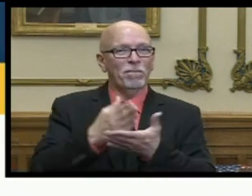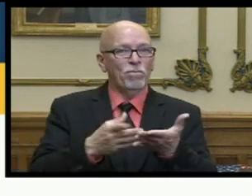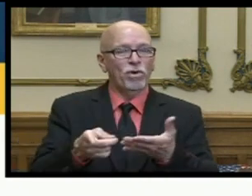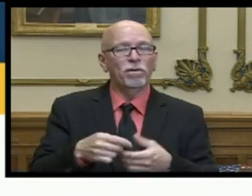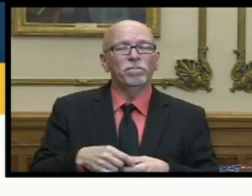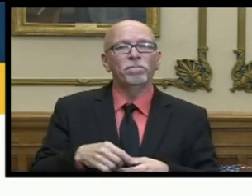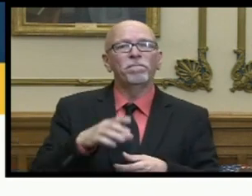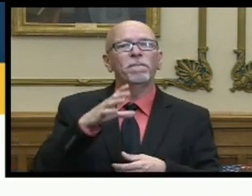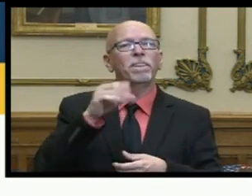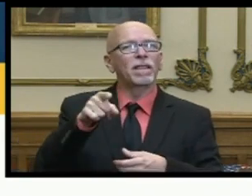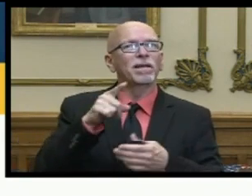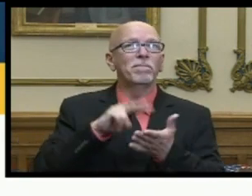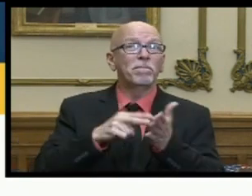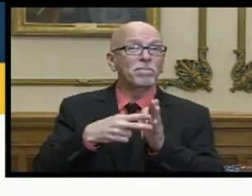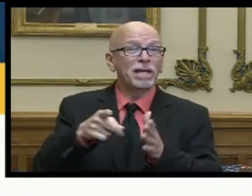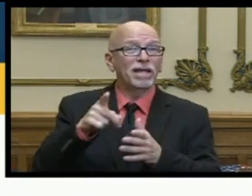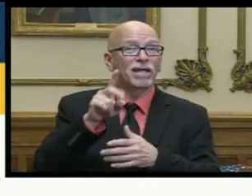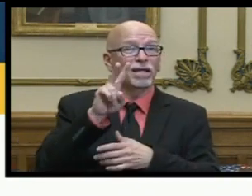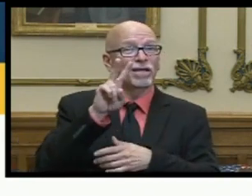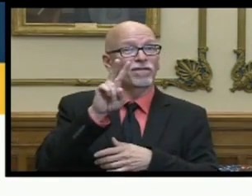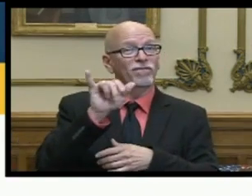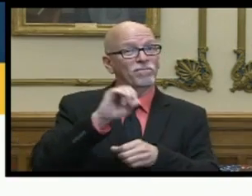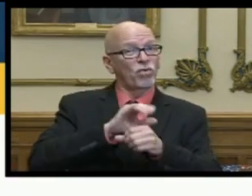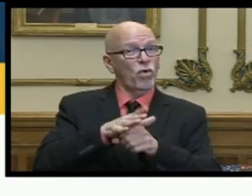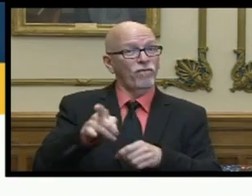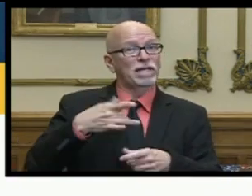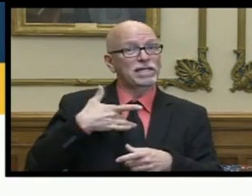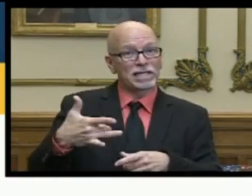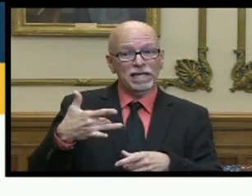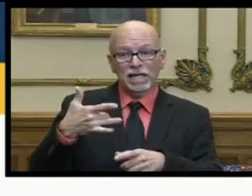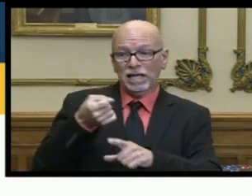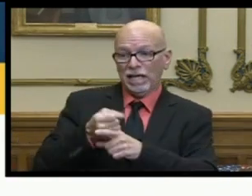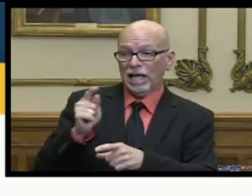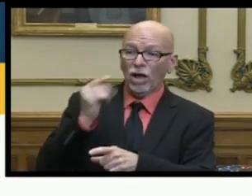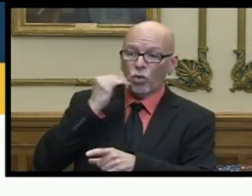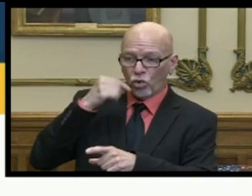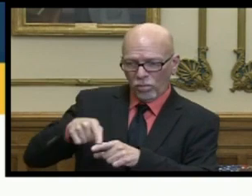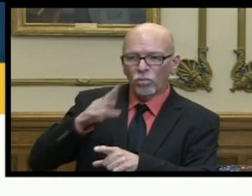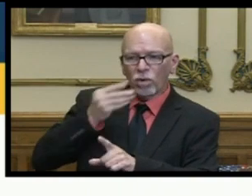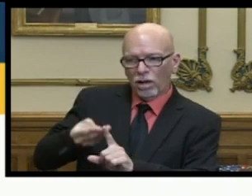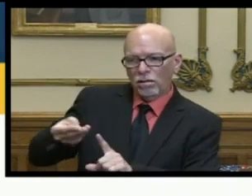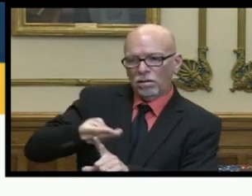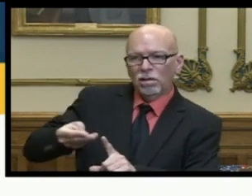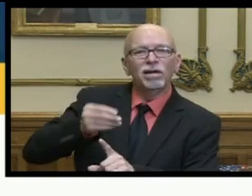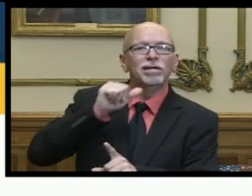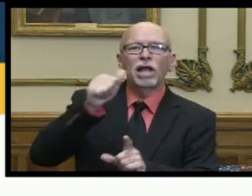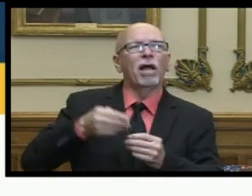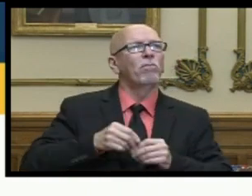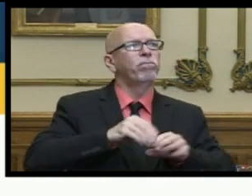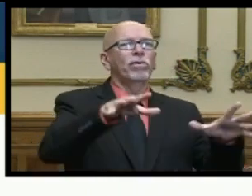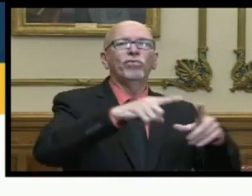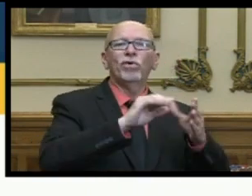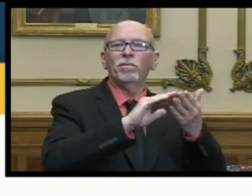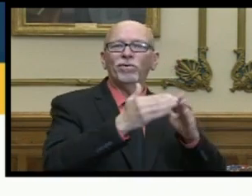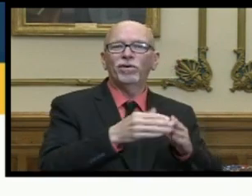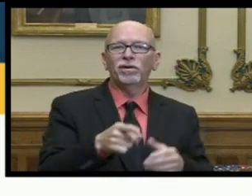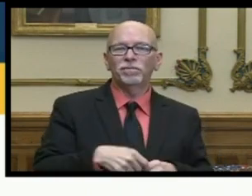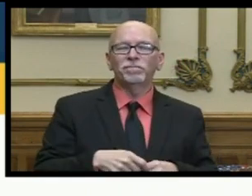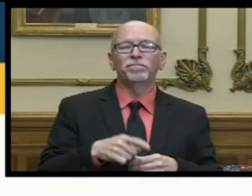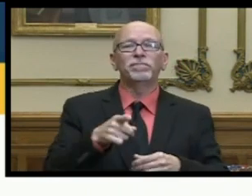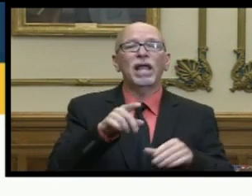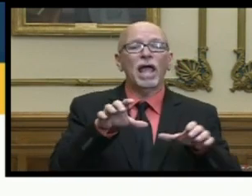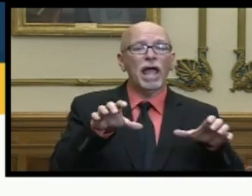suggests that the virus was contained to within households as opposed to across the community the ratio between active